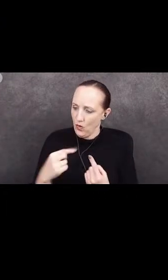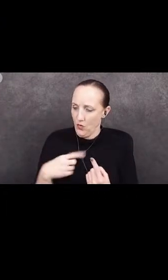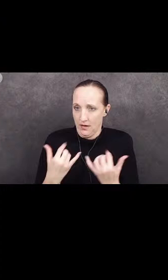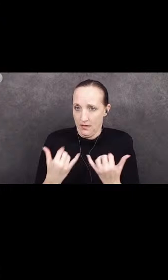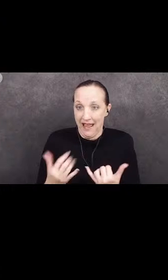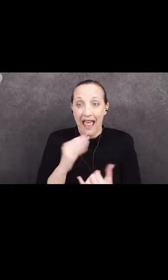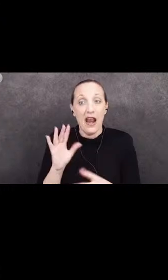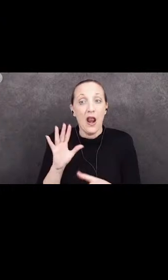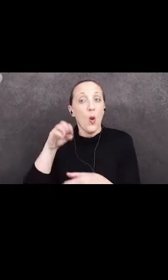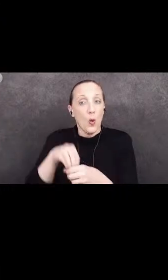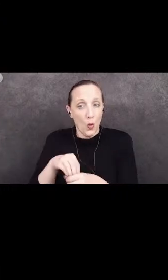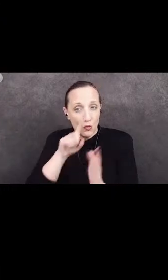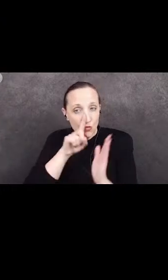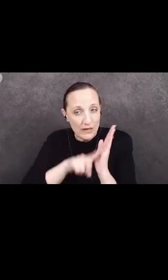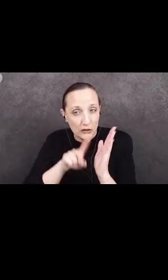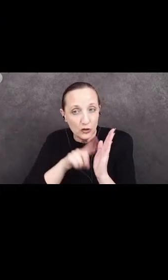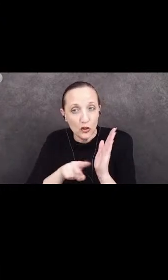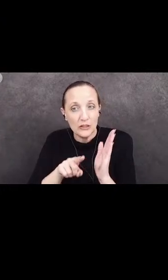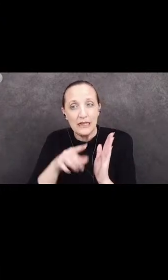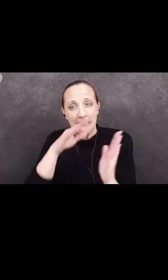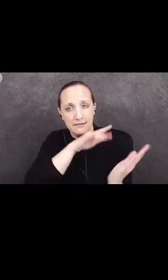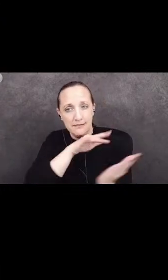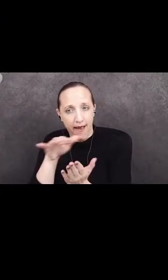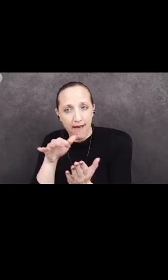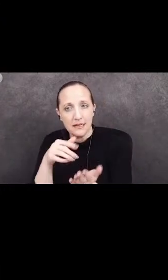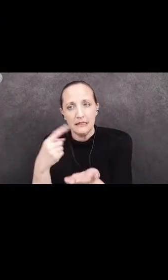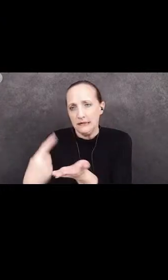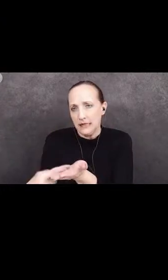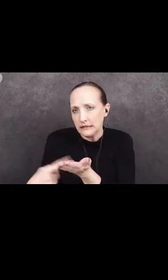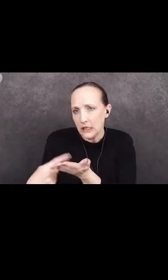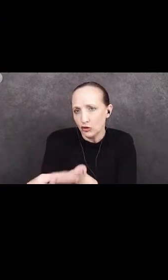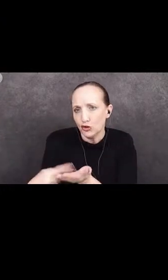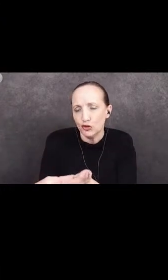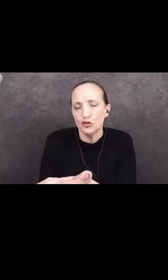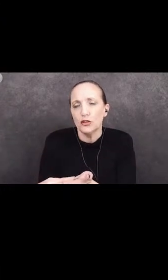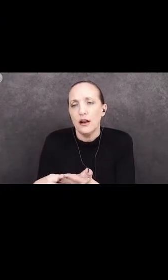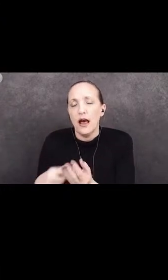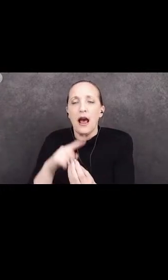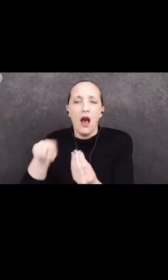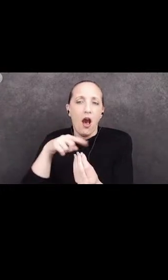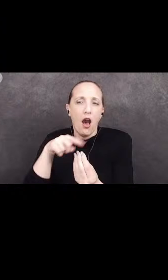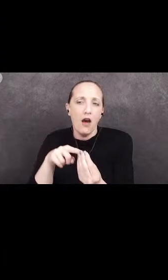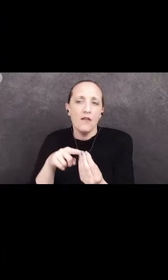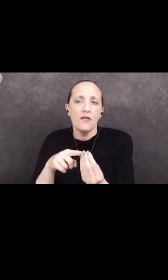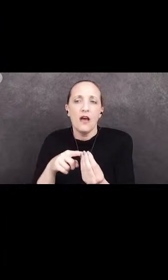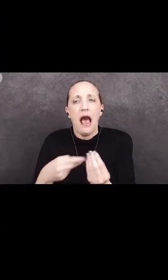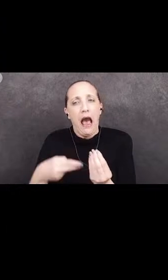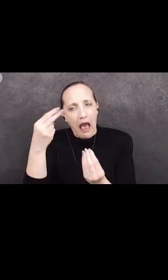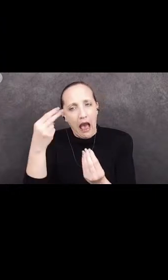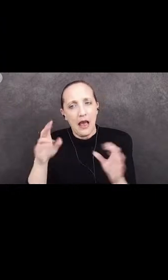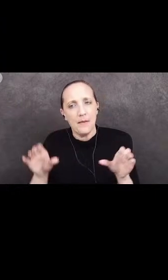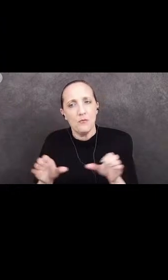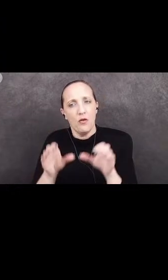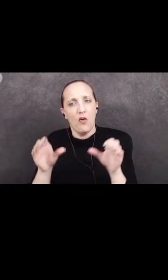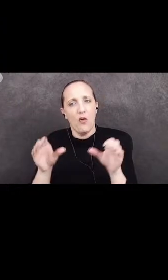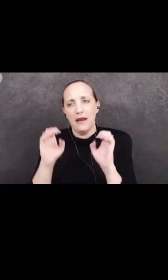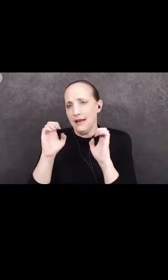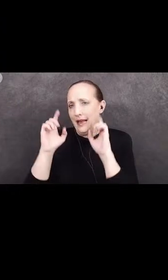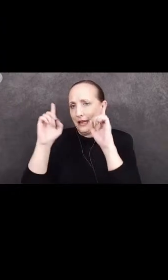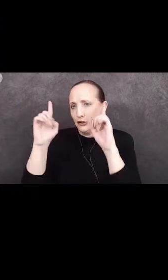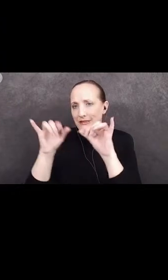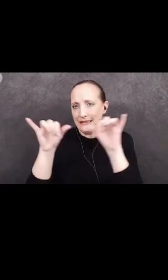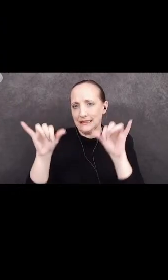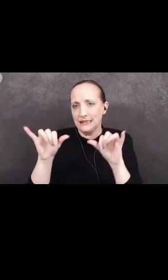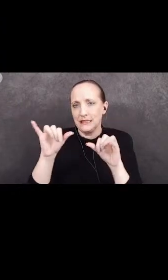research, study, and discussion of high-performance educational systems from